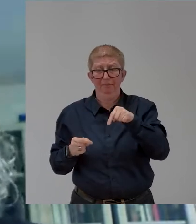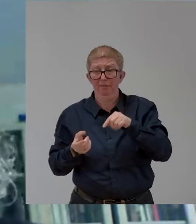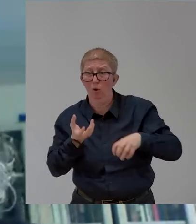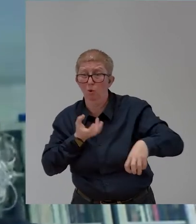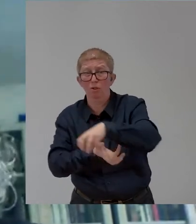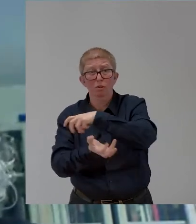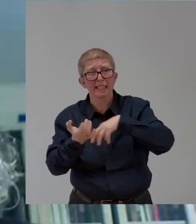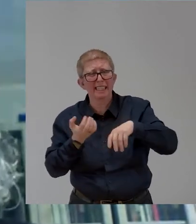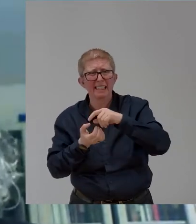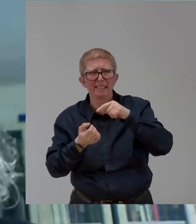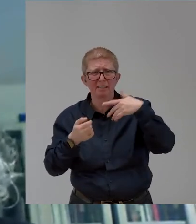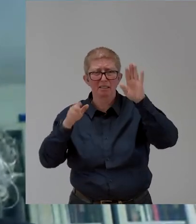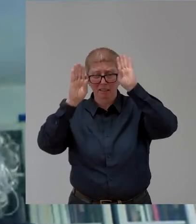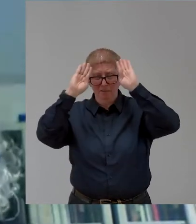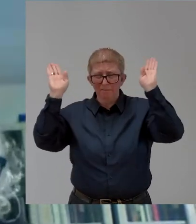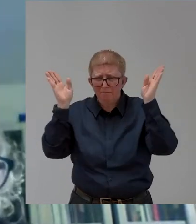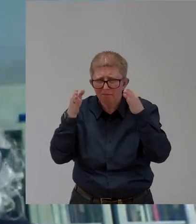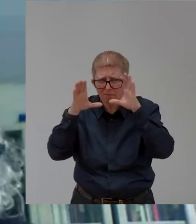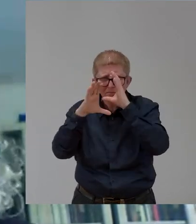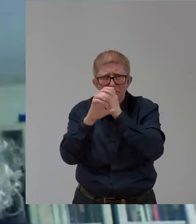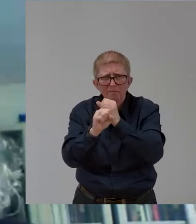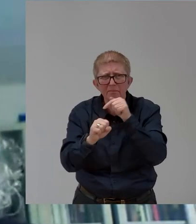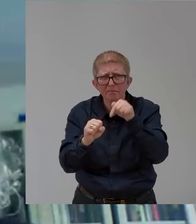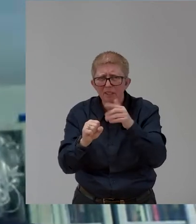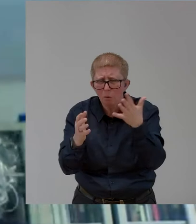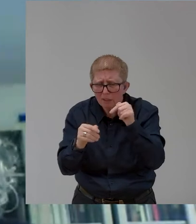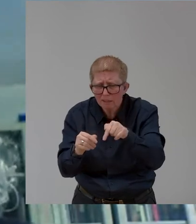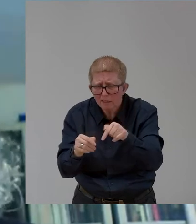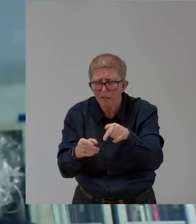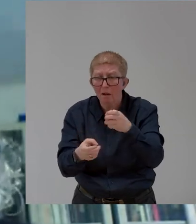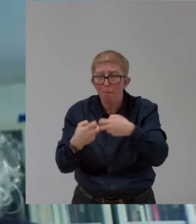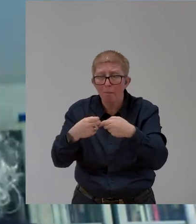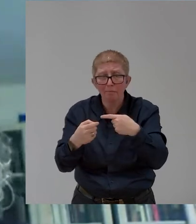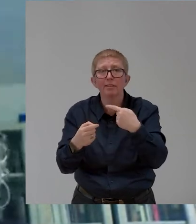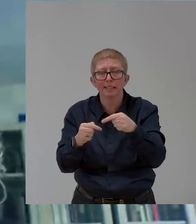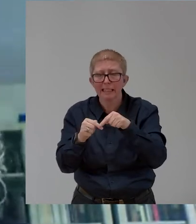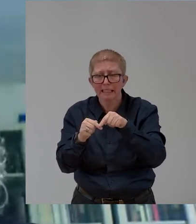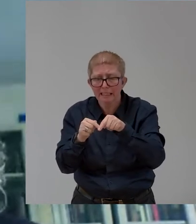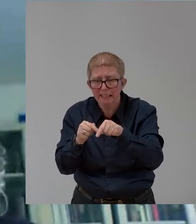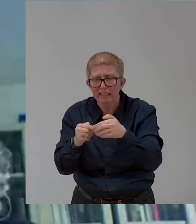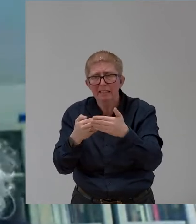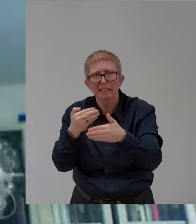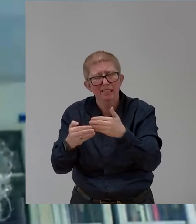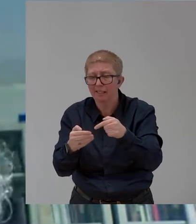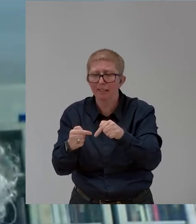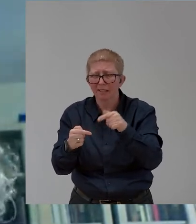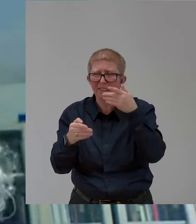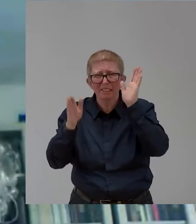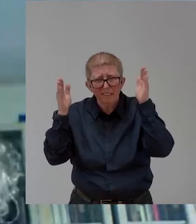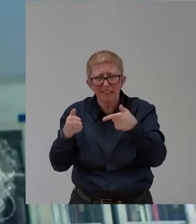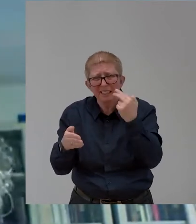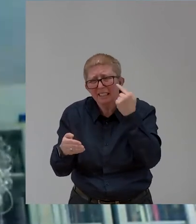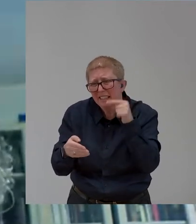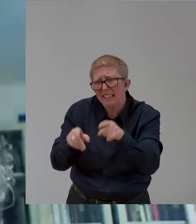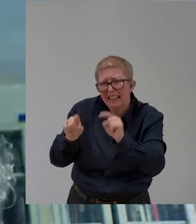of course we need to have profit, we need to have benefits, but it's been much more focused on people than before, no? Now, I don't think that that is happening